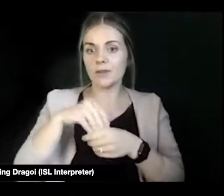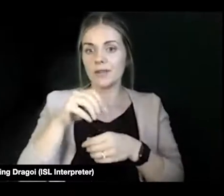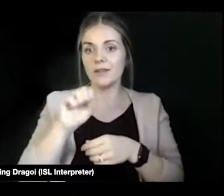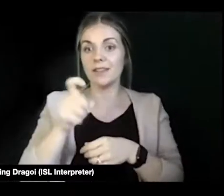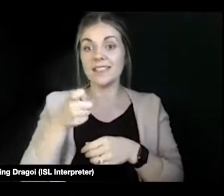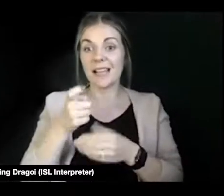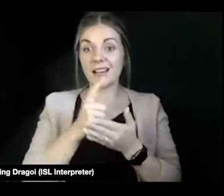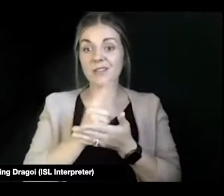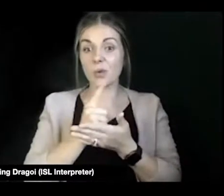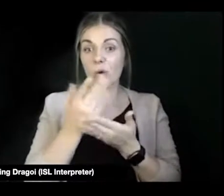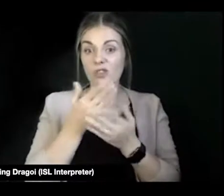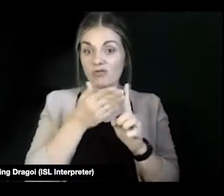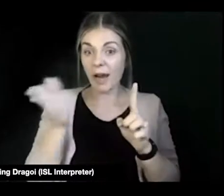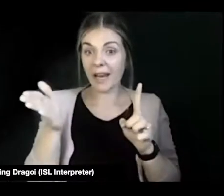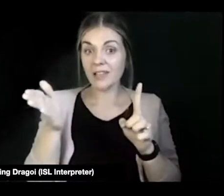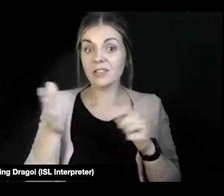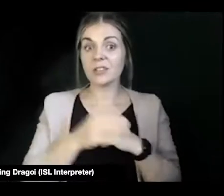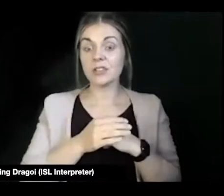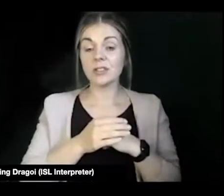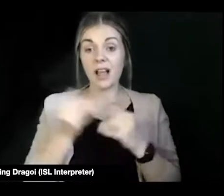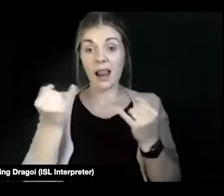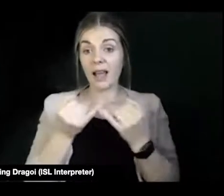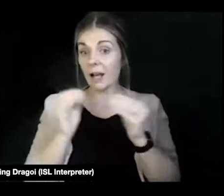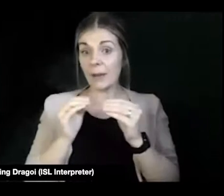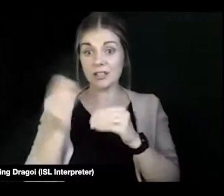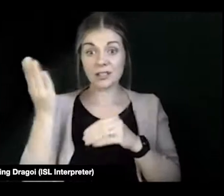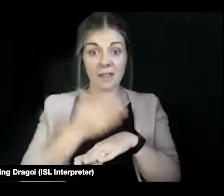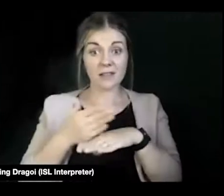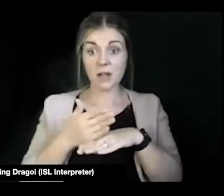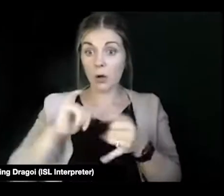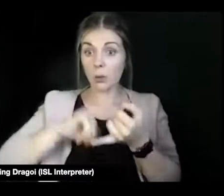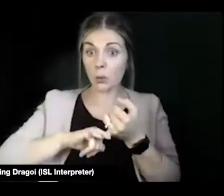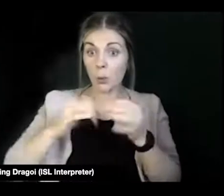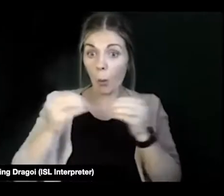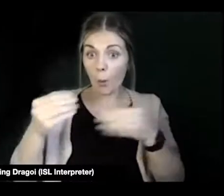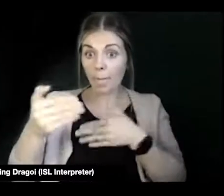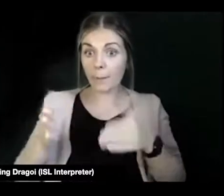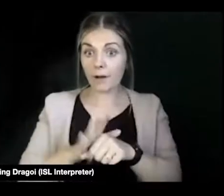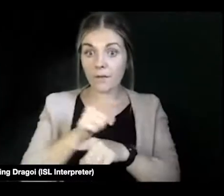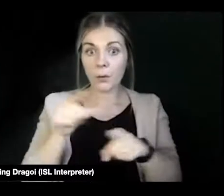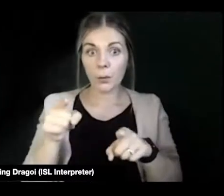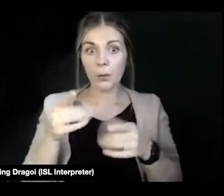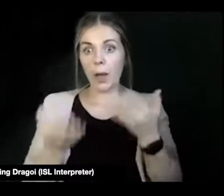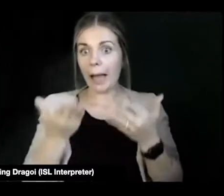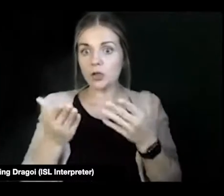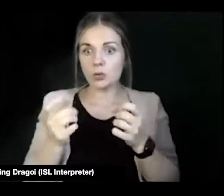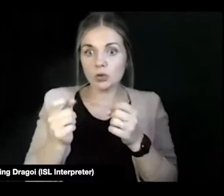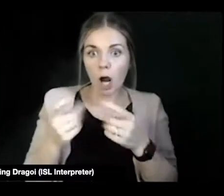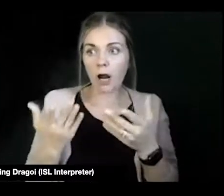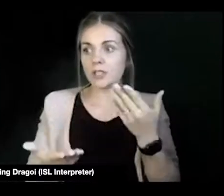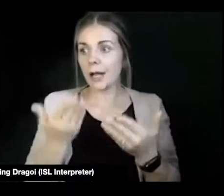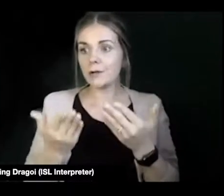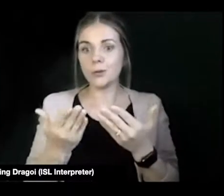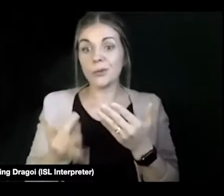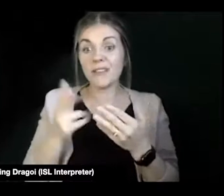Because, as I said right at the beginning, who opens the box for you? How do you order it? How do you charge it up if you've got visual impairment? How do you read